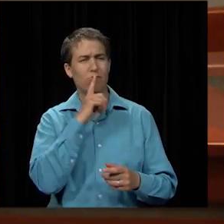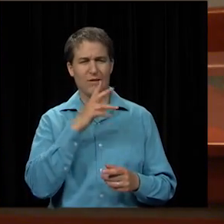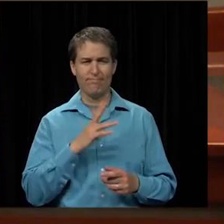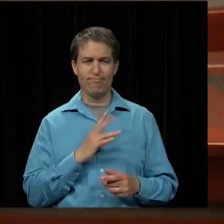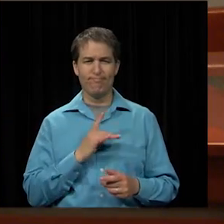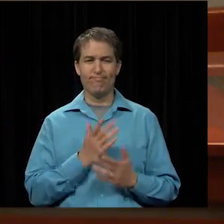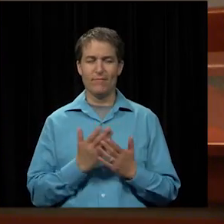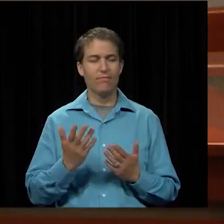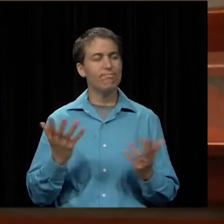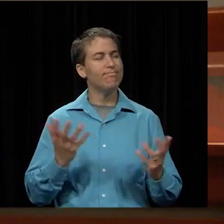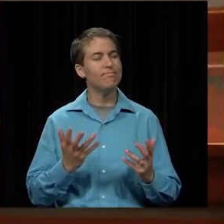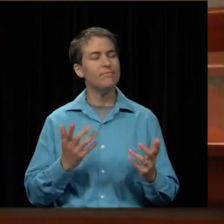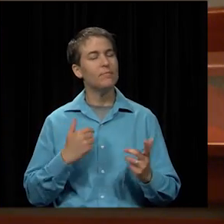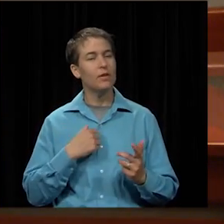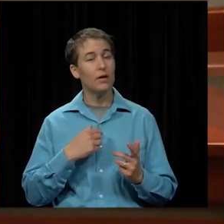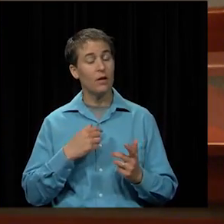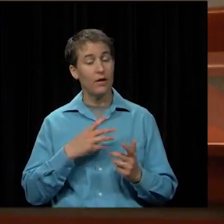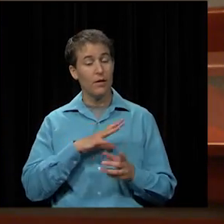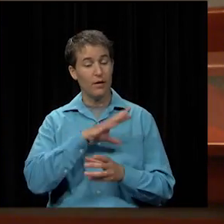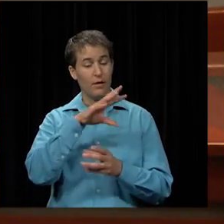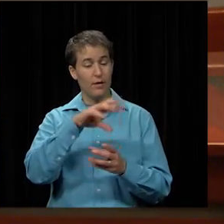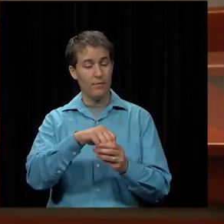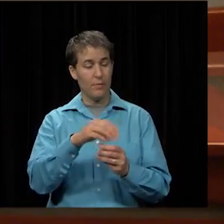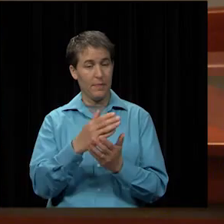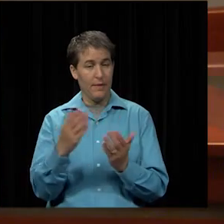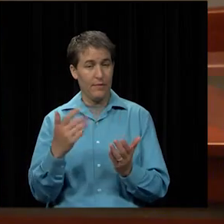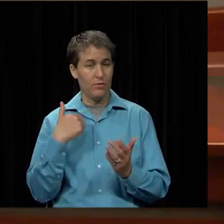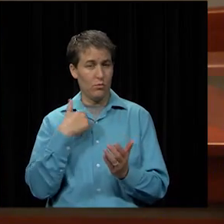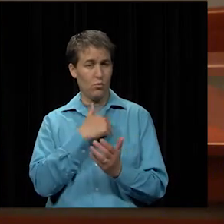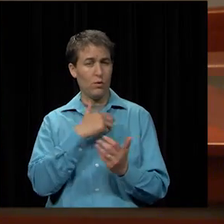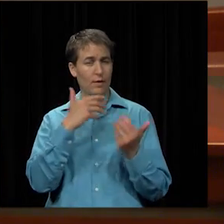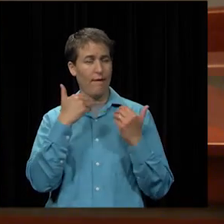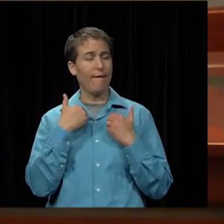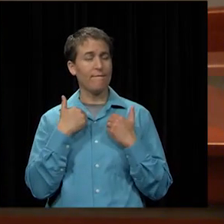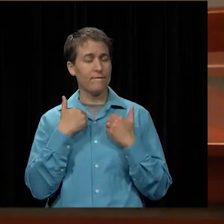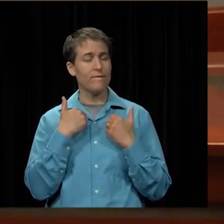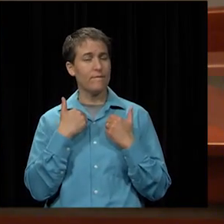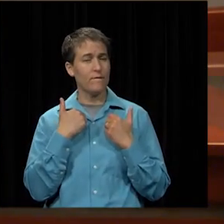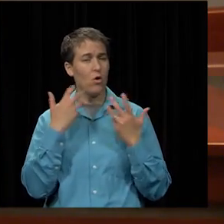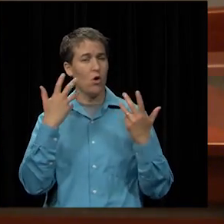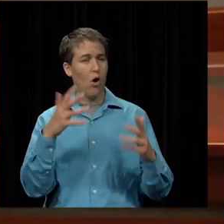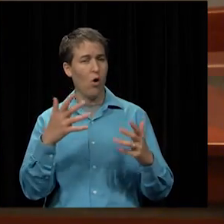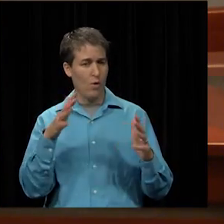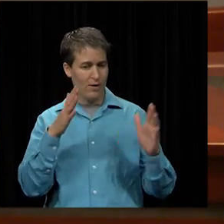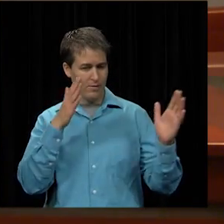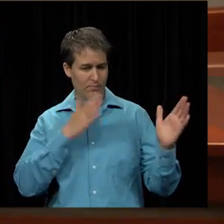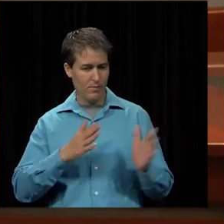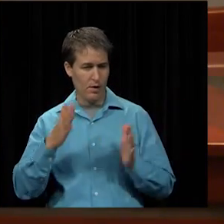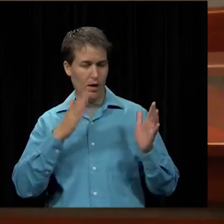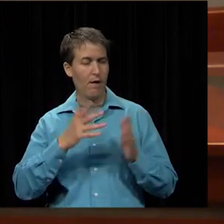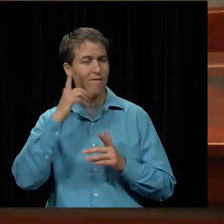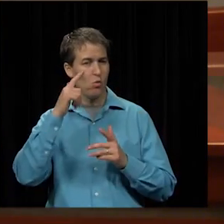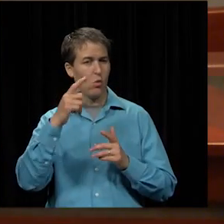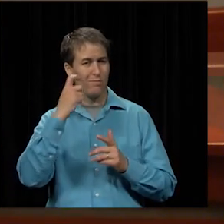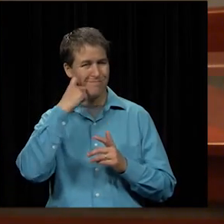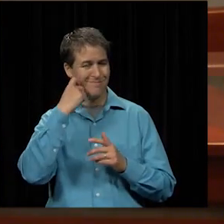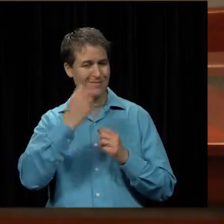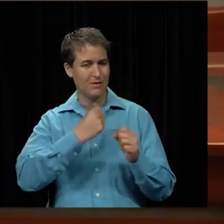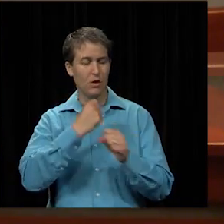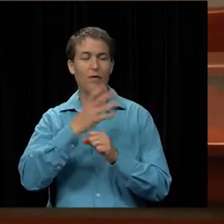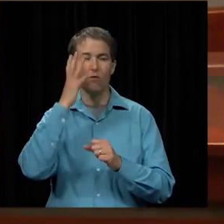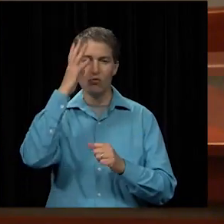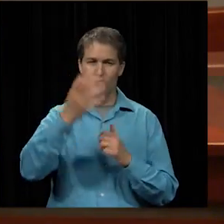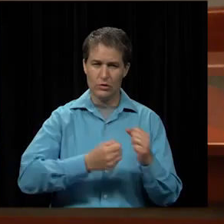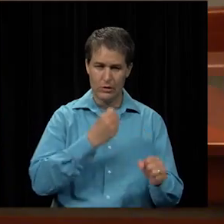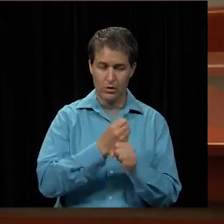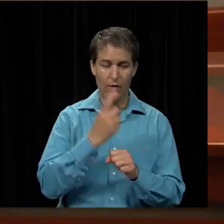things is it plays into the things that we have already being planned in terms of this past year and for the future year